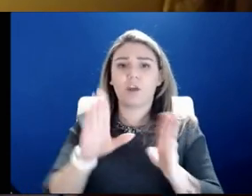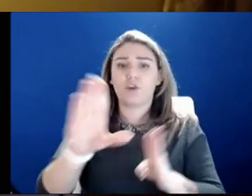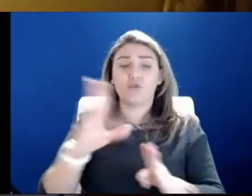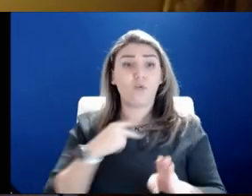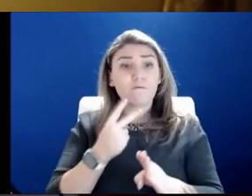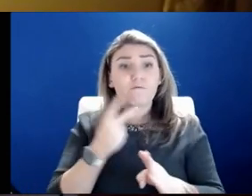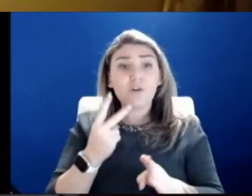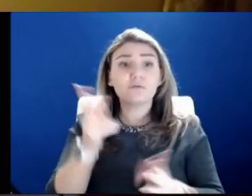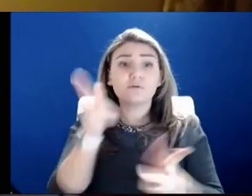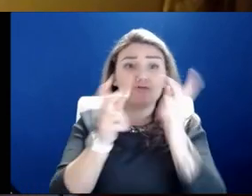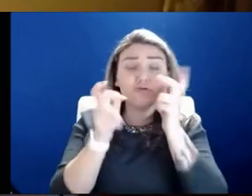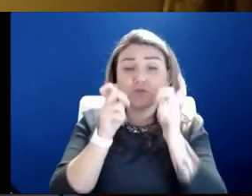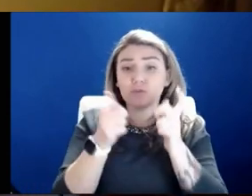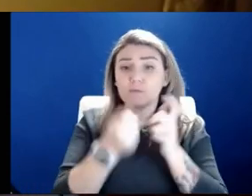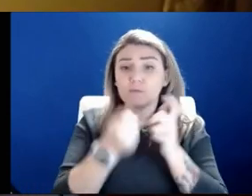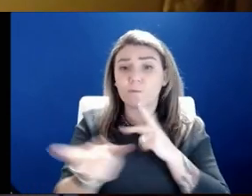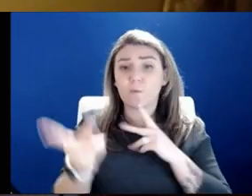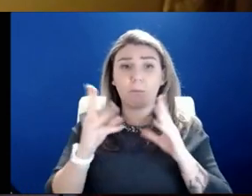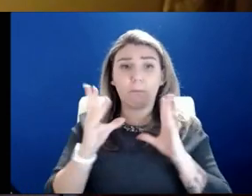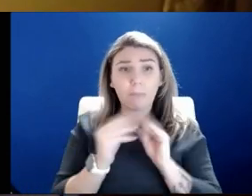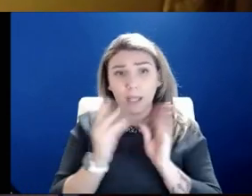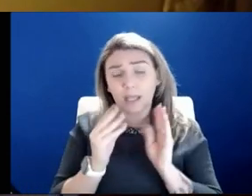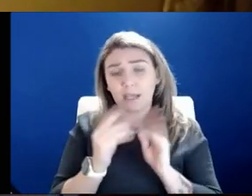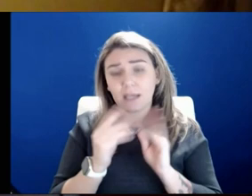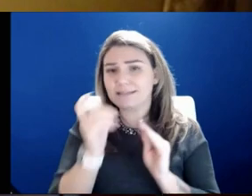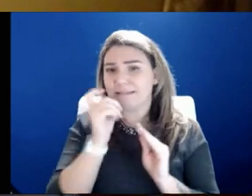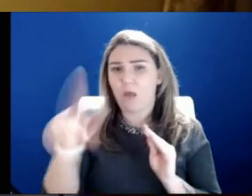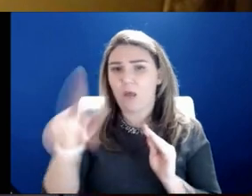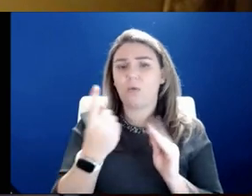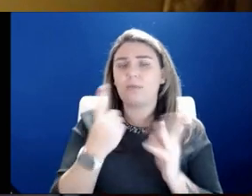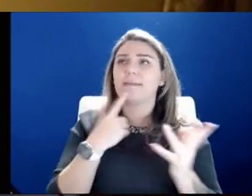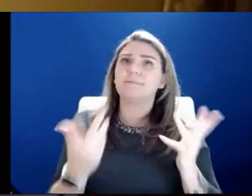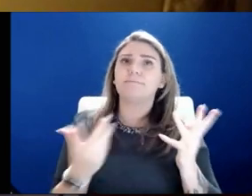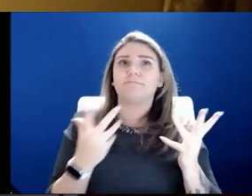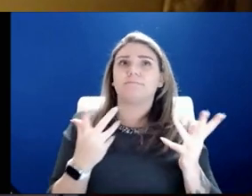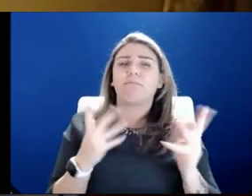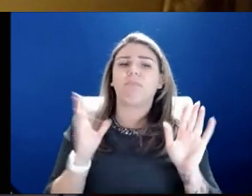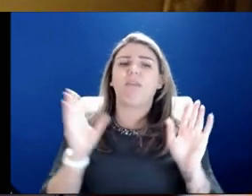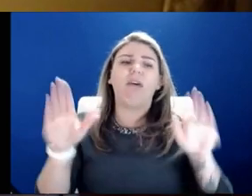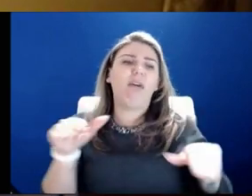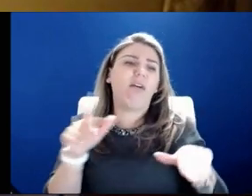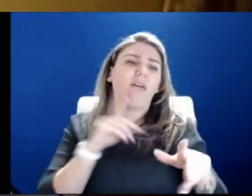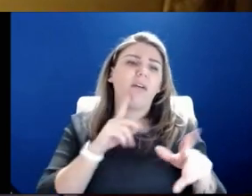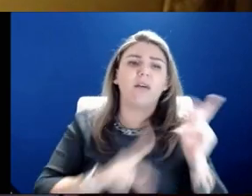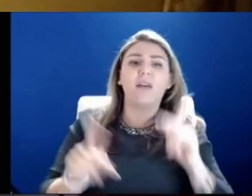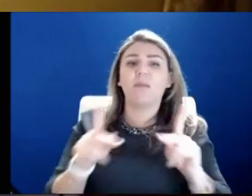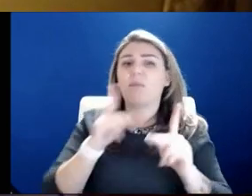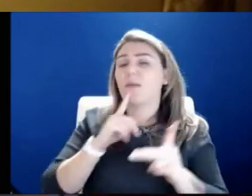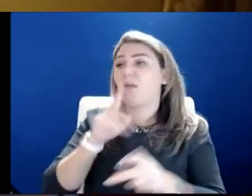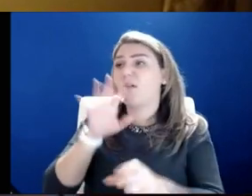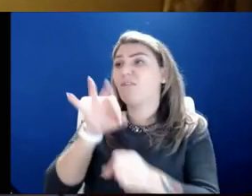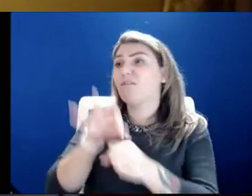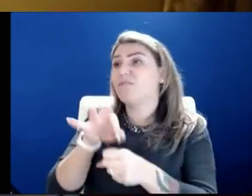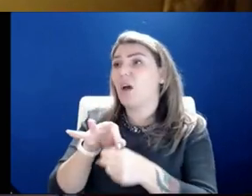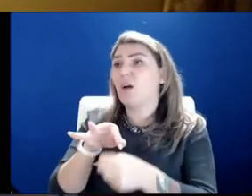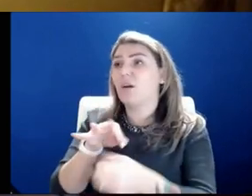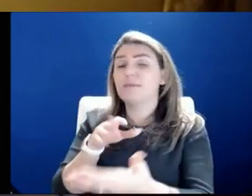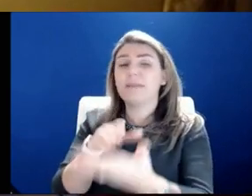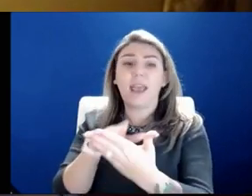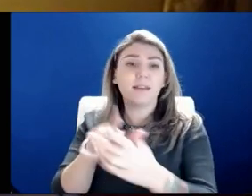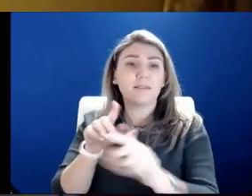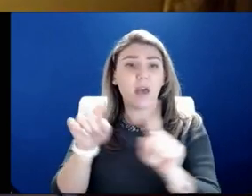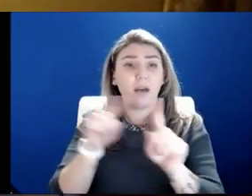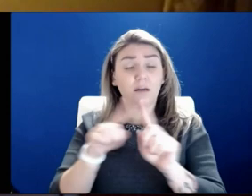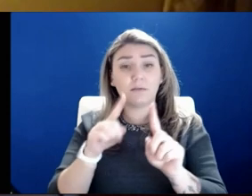in some of these meetings so that we know it isn't just kind of a heckler's veto on any responsible rules, but instead smart,